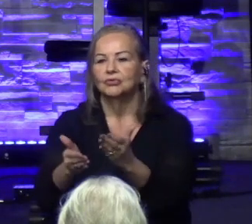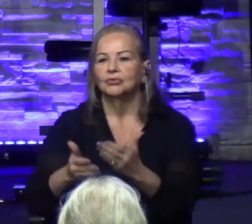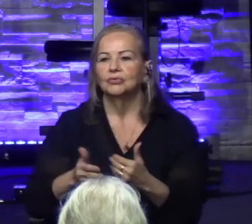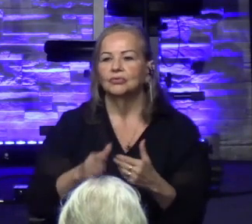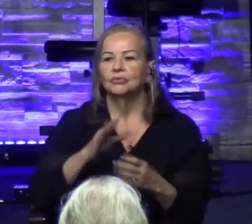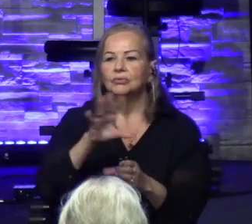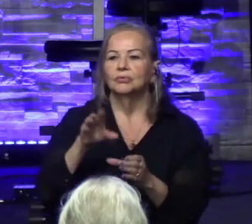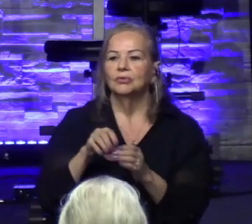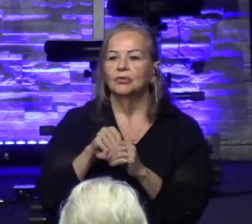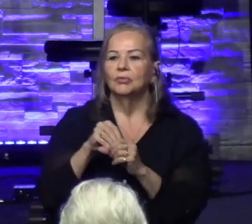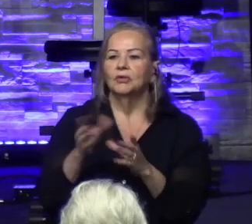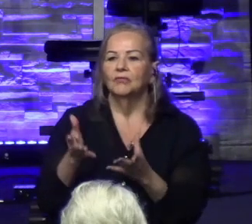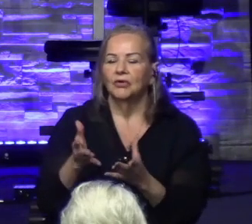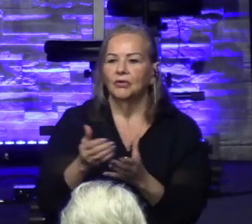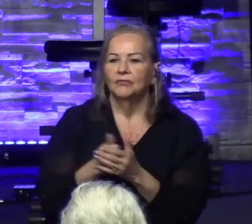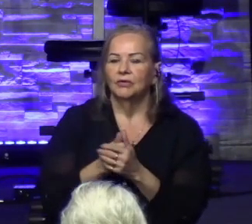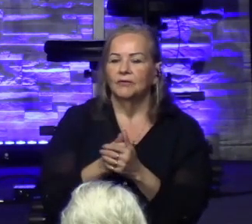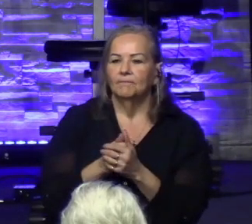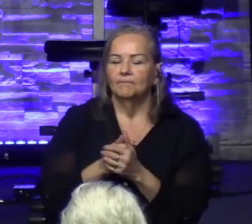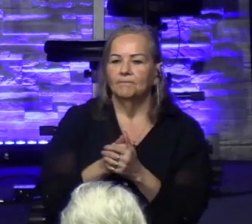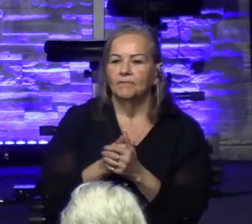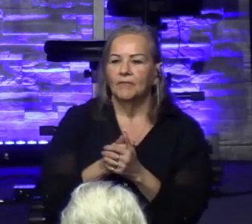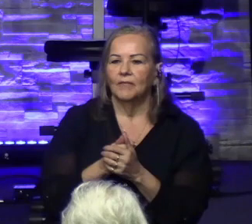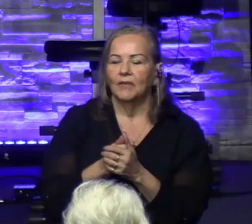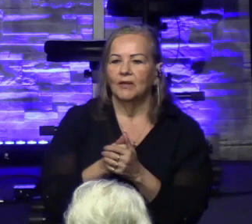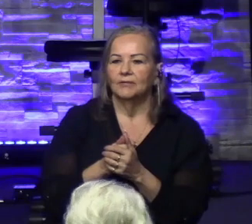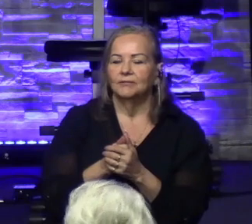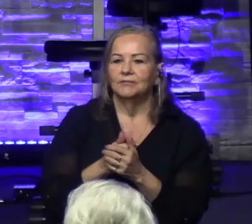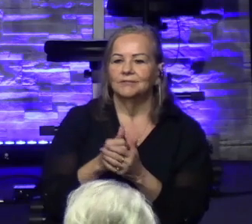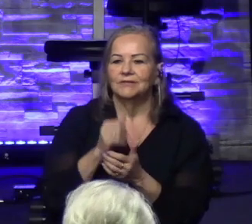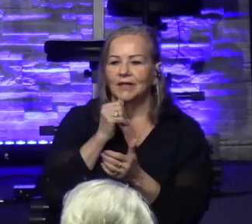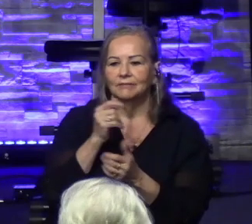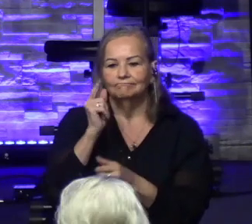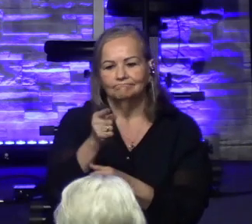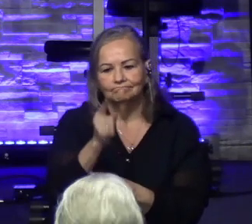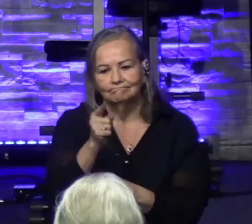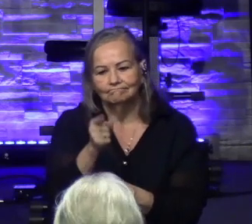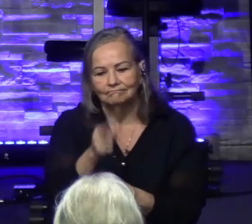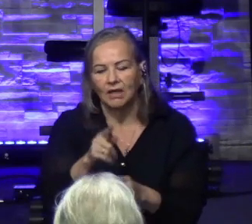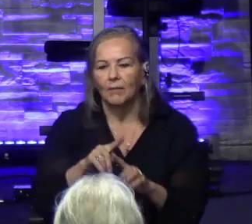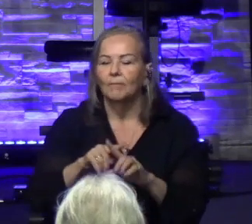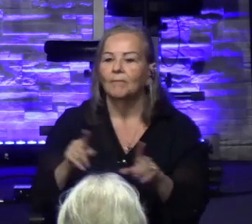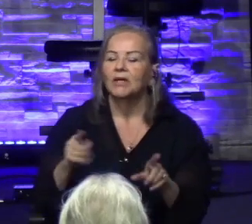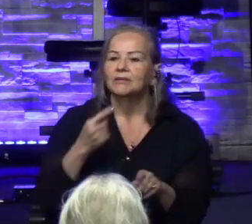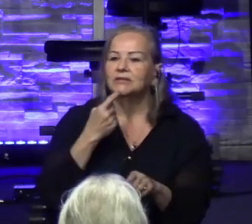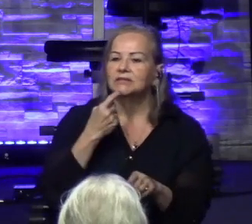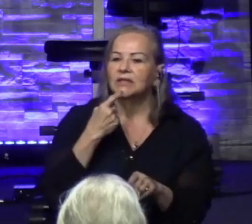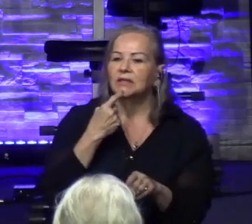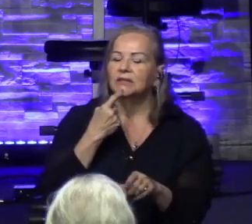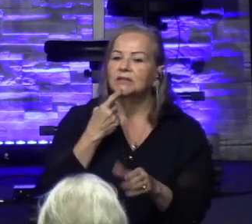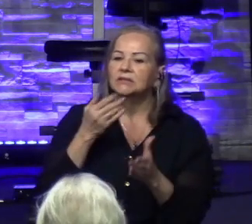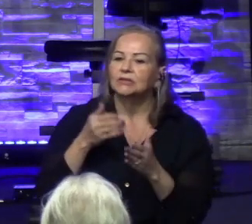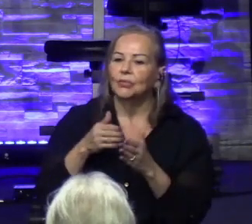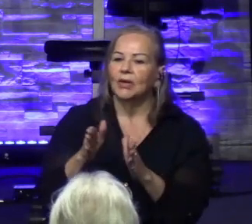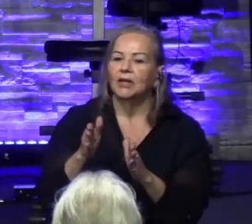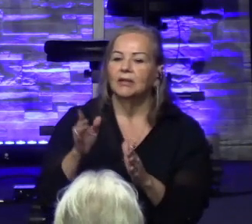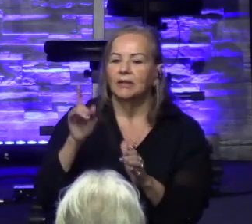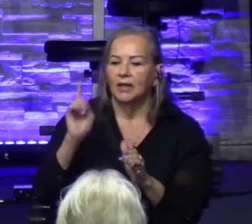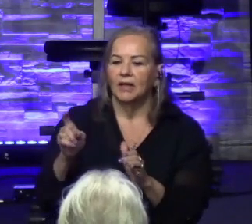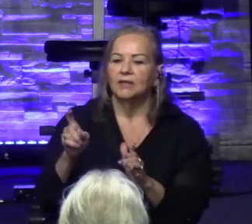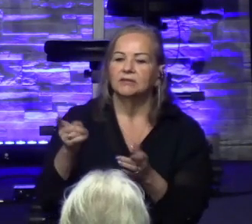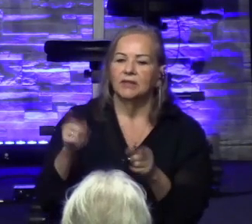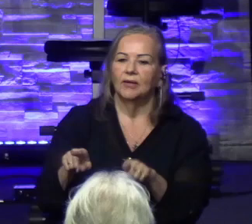not reprimand it, that's too harsh of a word, but to say, hey, this is how it's got to be. This is where it's got to go.